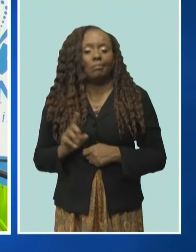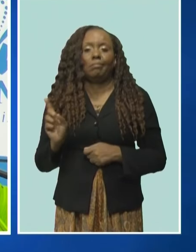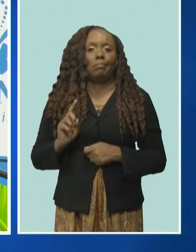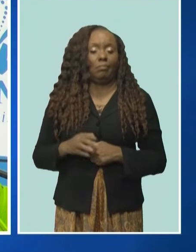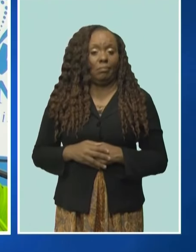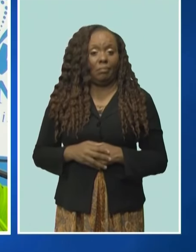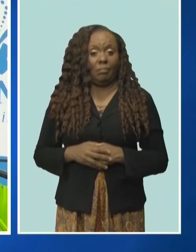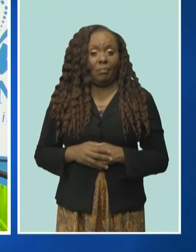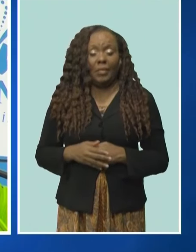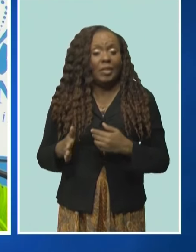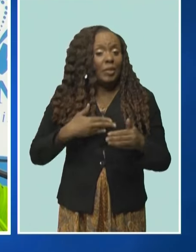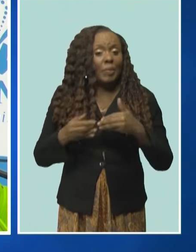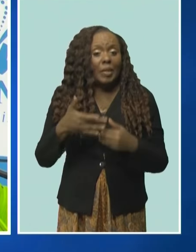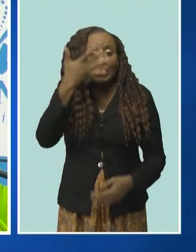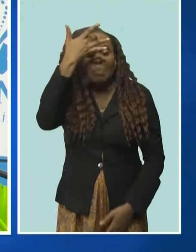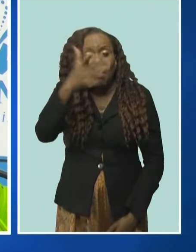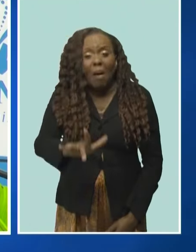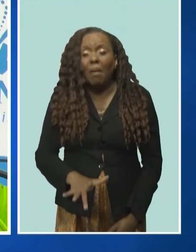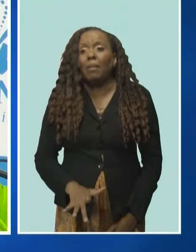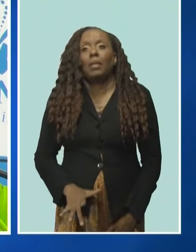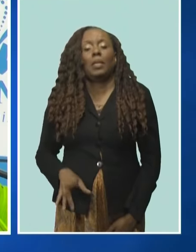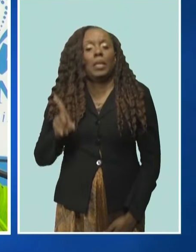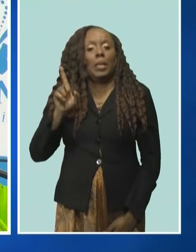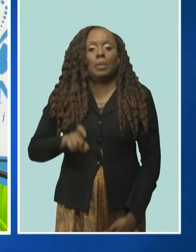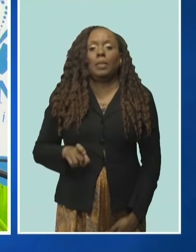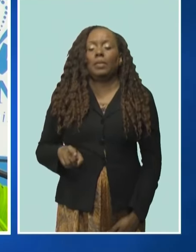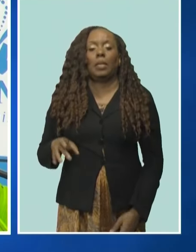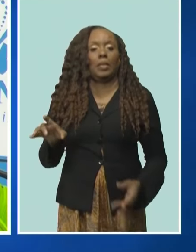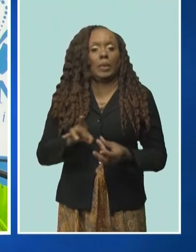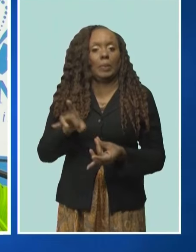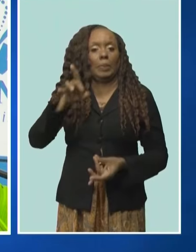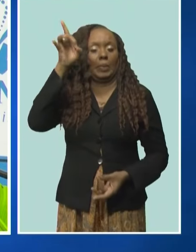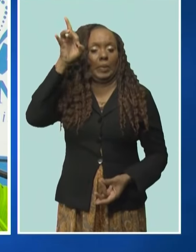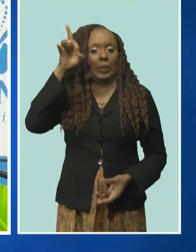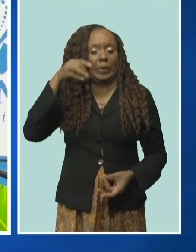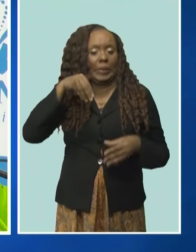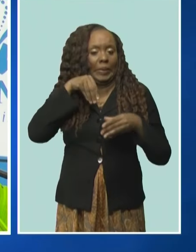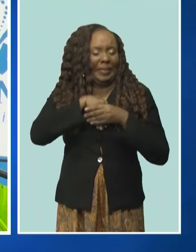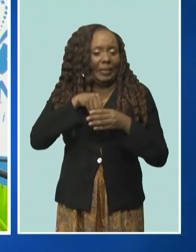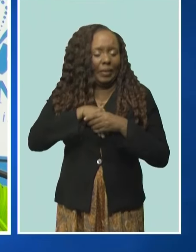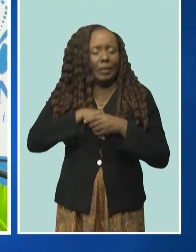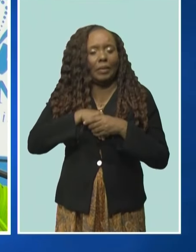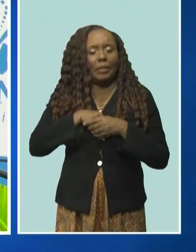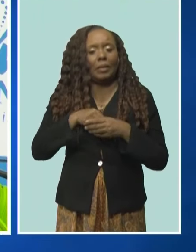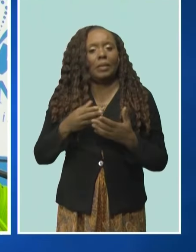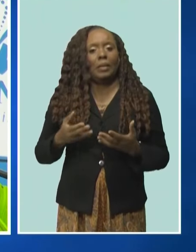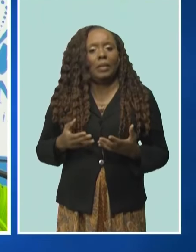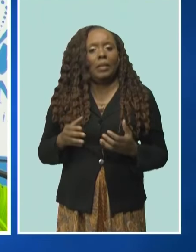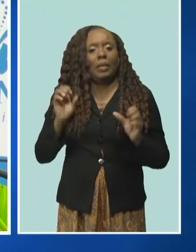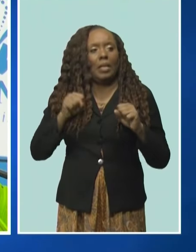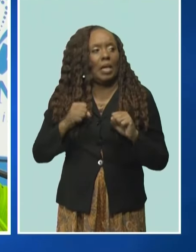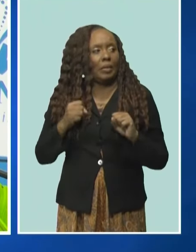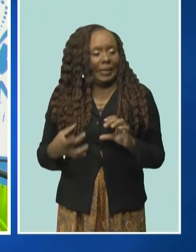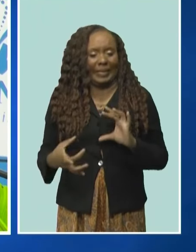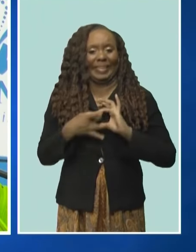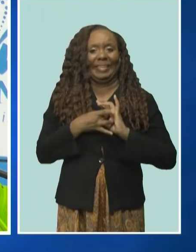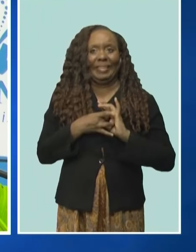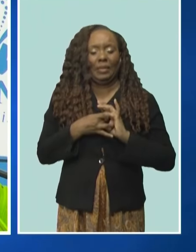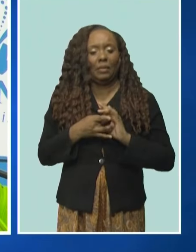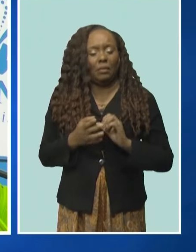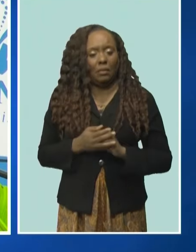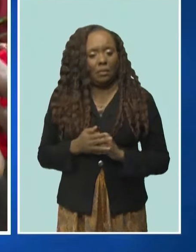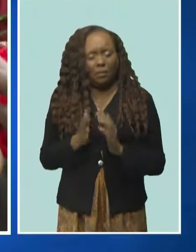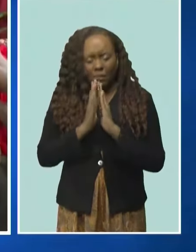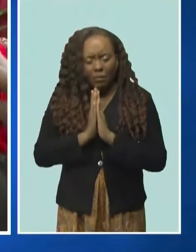But there must be some divine source, some form of spirituality that you can look to, to be able to pray.